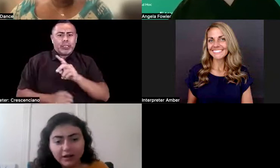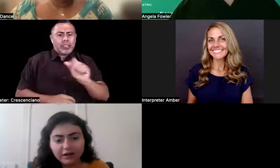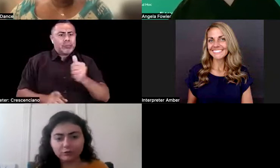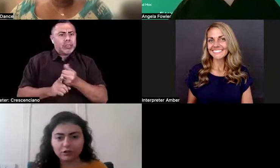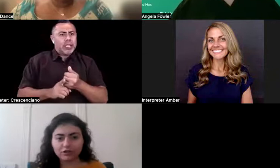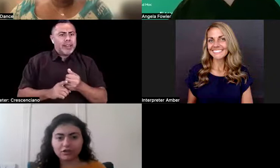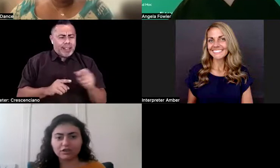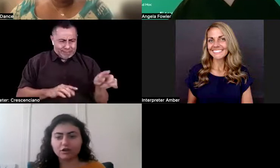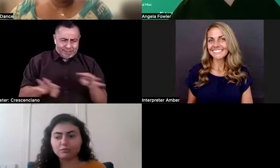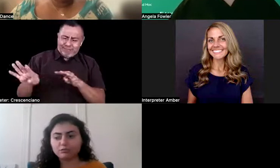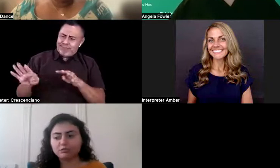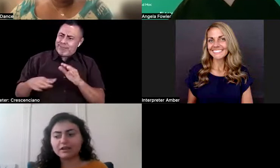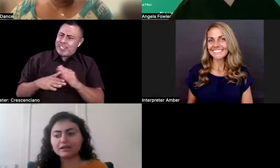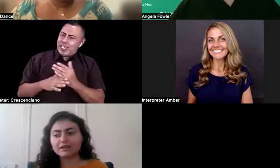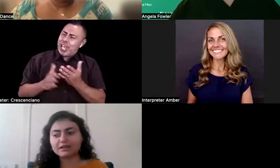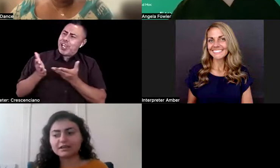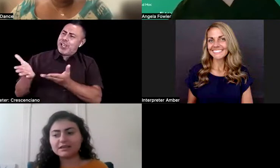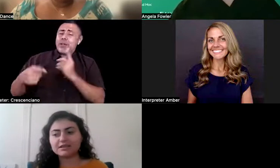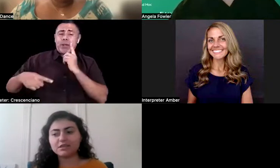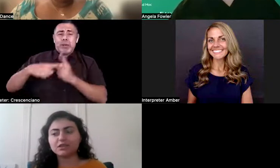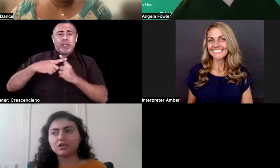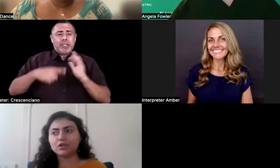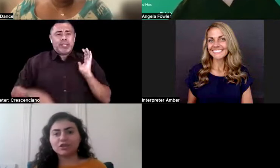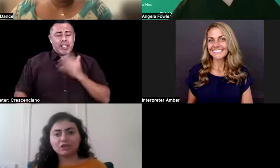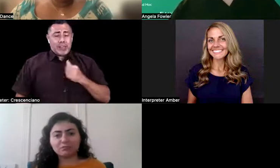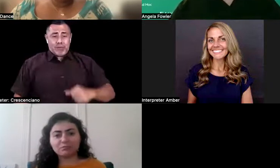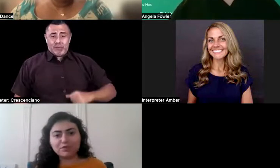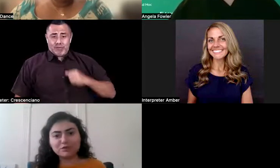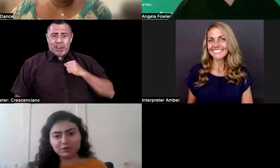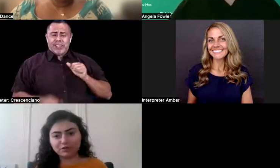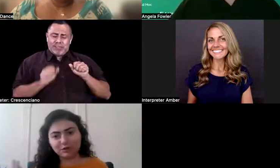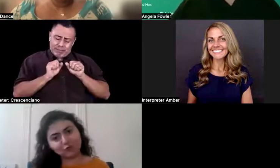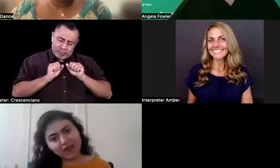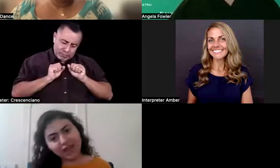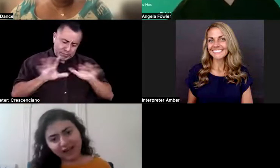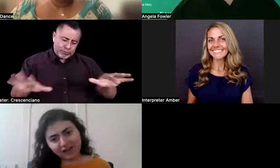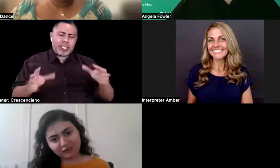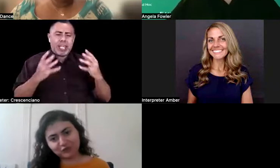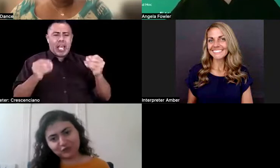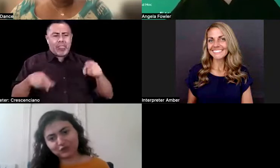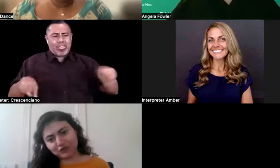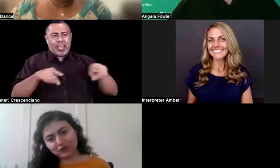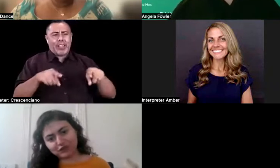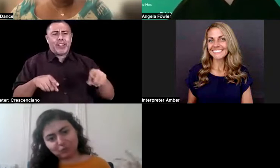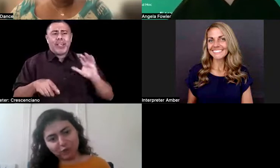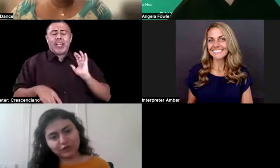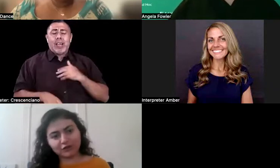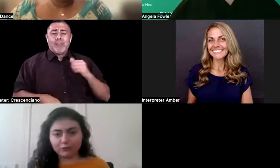pride out there. And our pride is in the people that we have, the